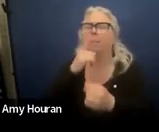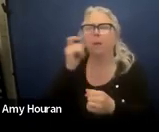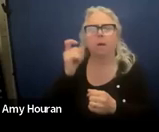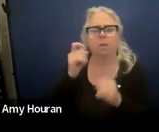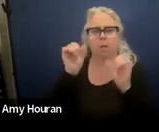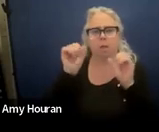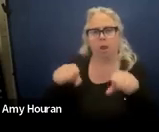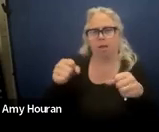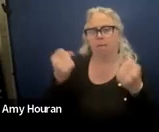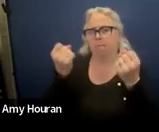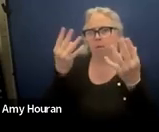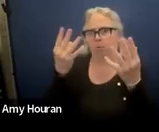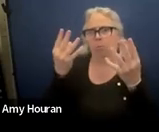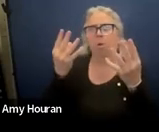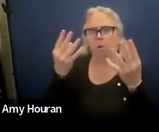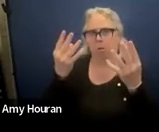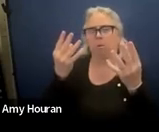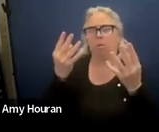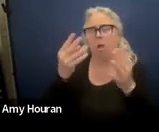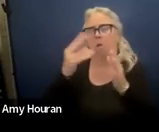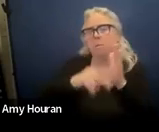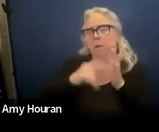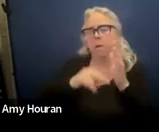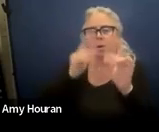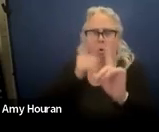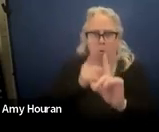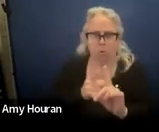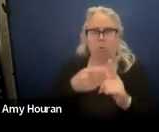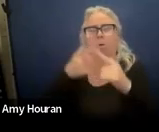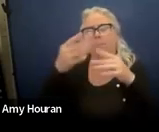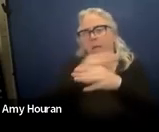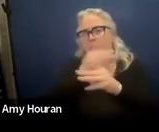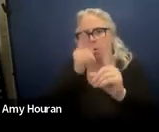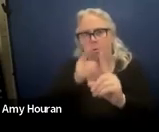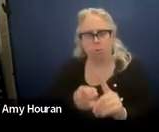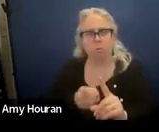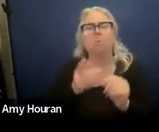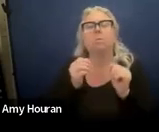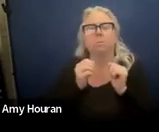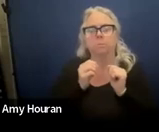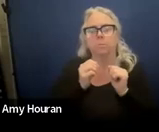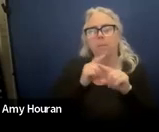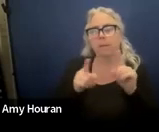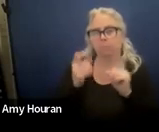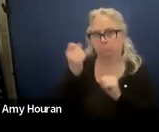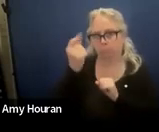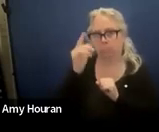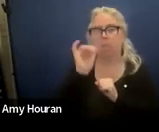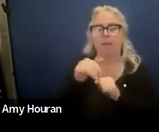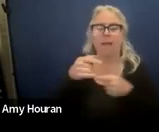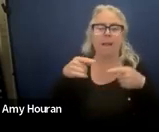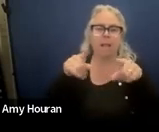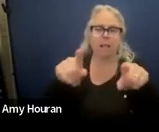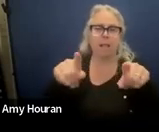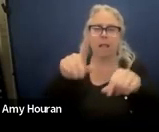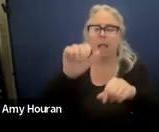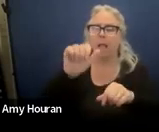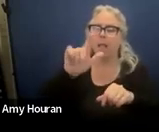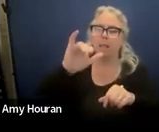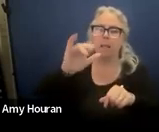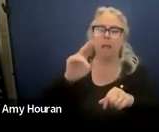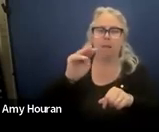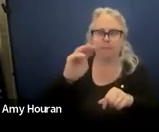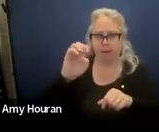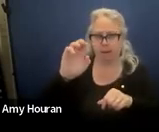multiple um you know reading goals or math goals or whatever um but that's where that alignment comes and then